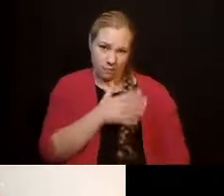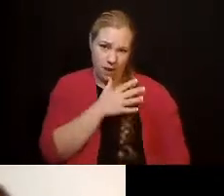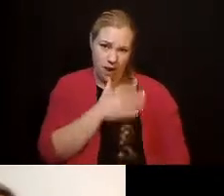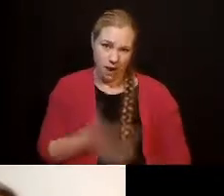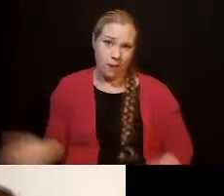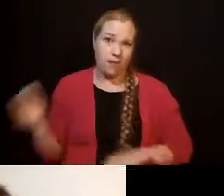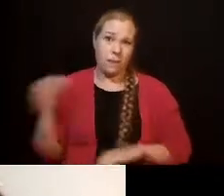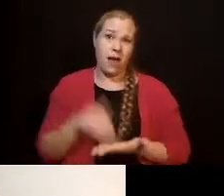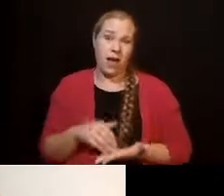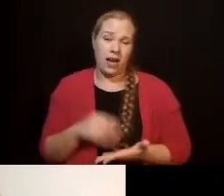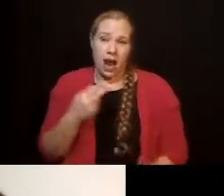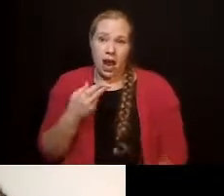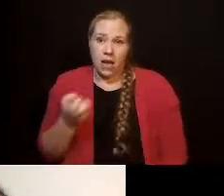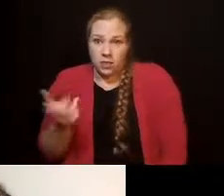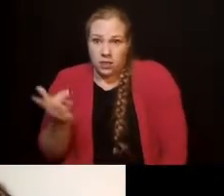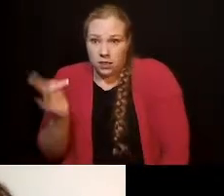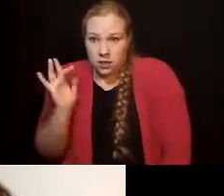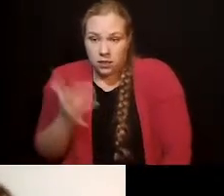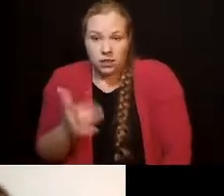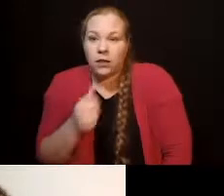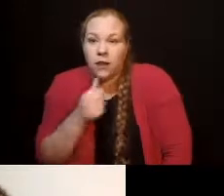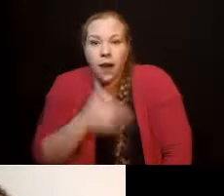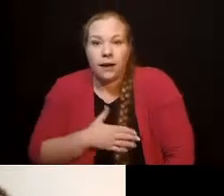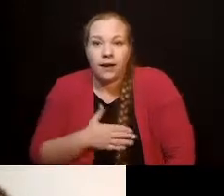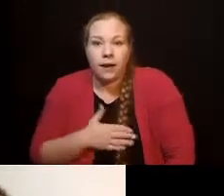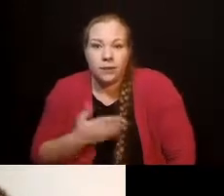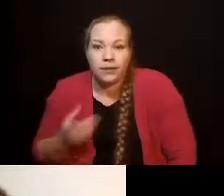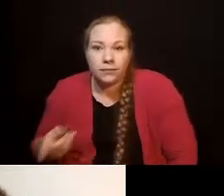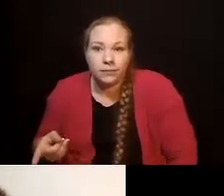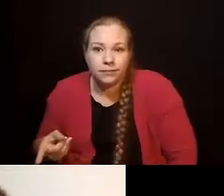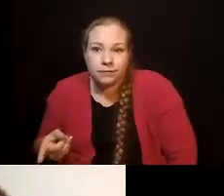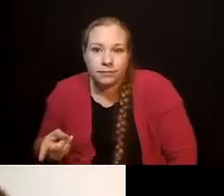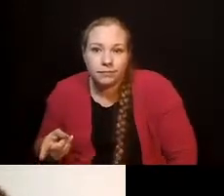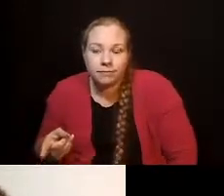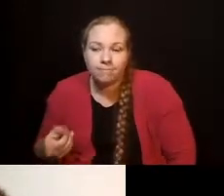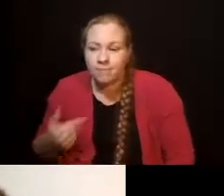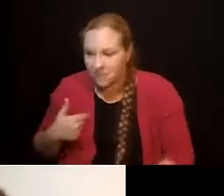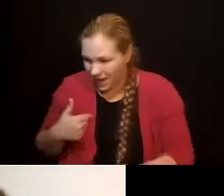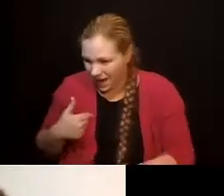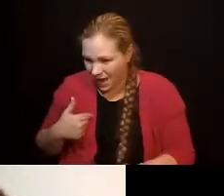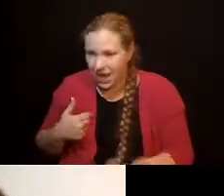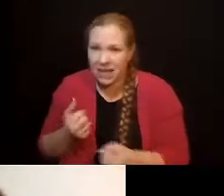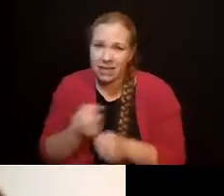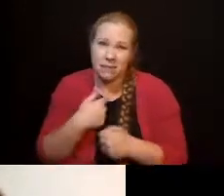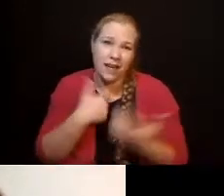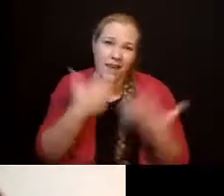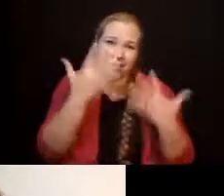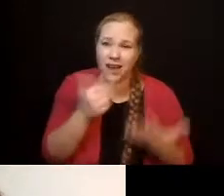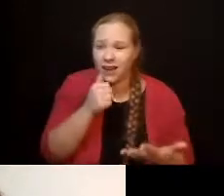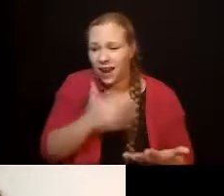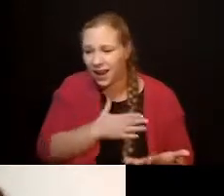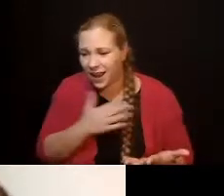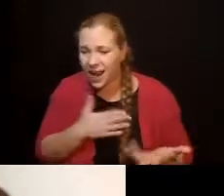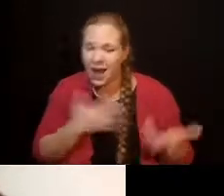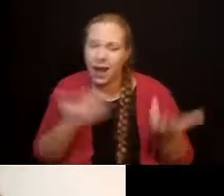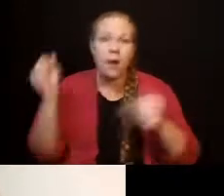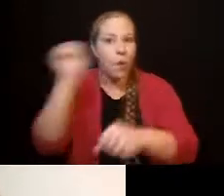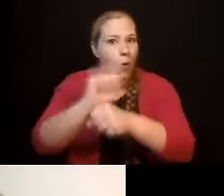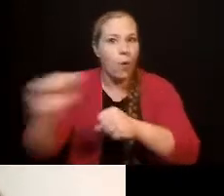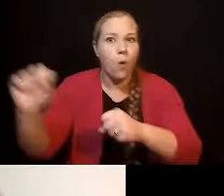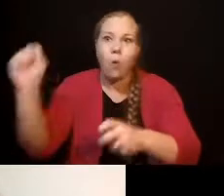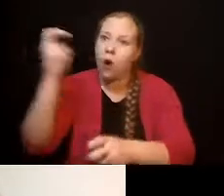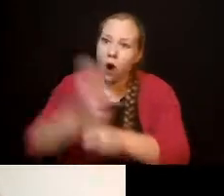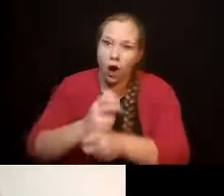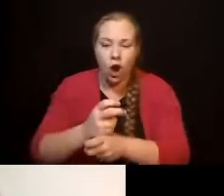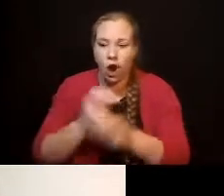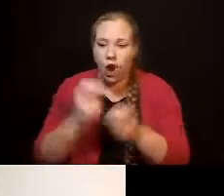So we worked hard to get him okay again medically, to get him all stabilized. And then it's like,